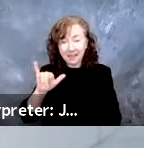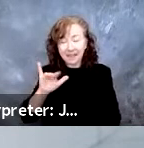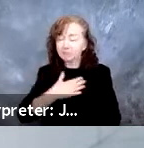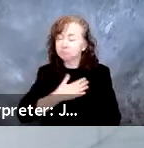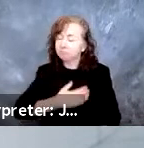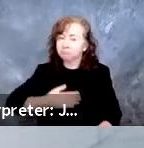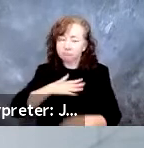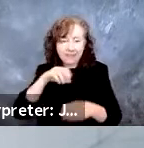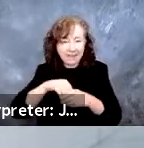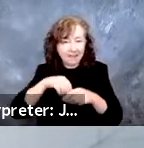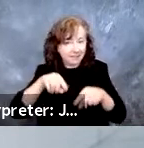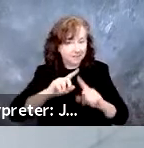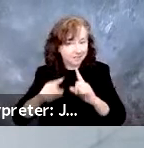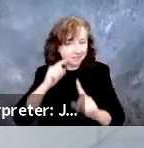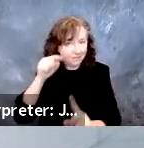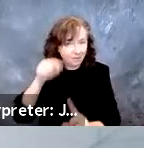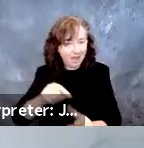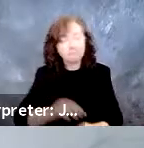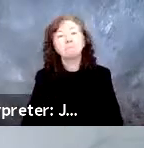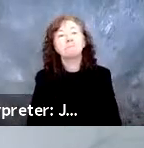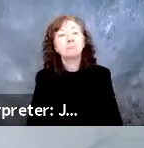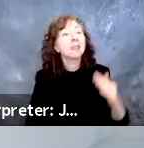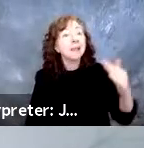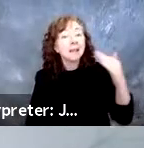What am I going to talk about? Let's go to the next slide, please.